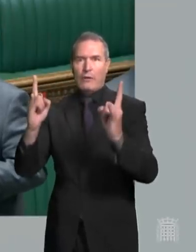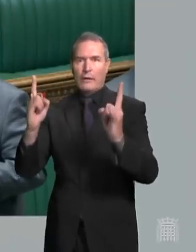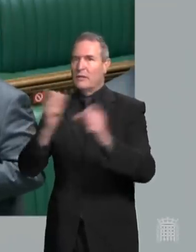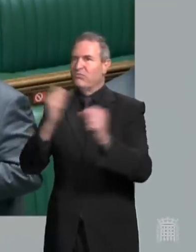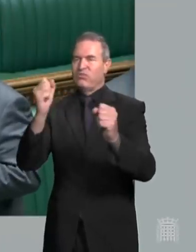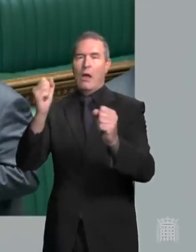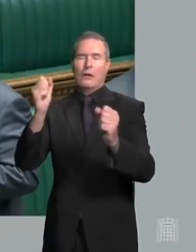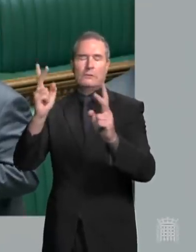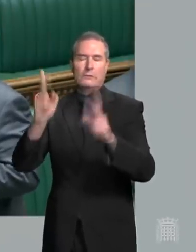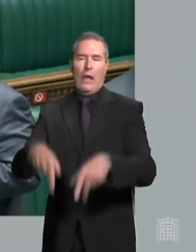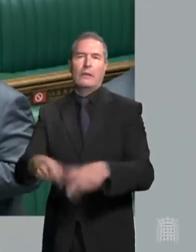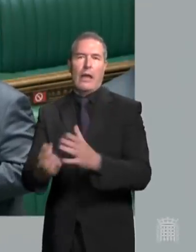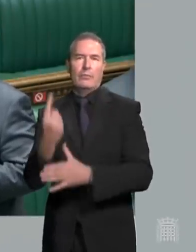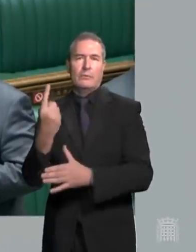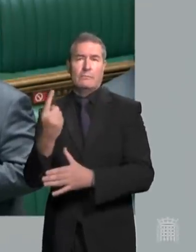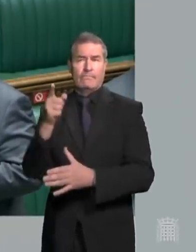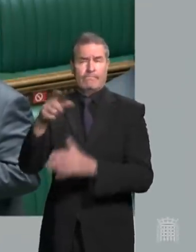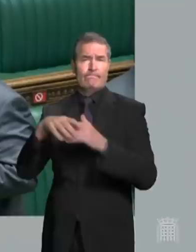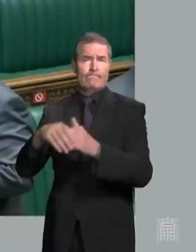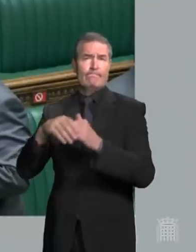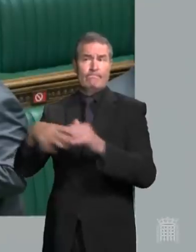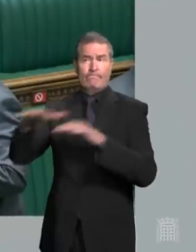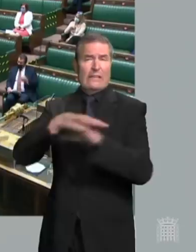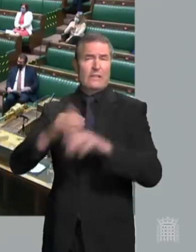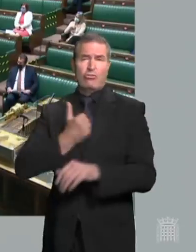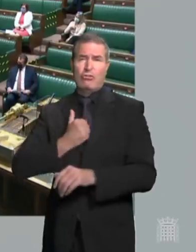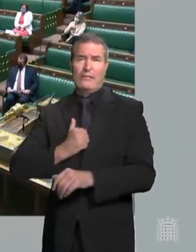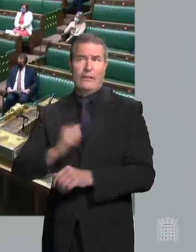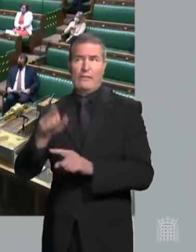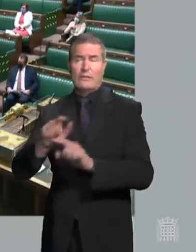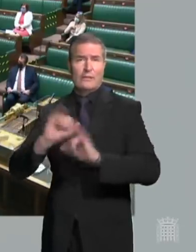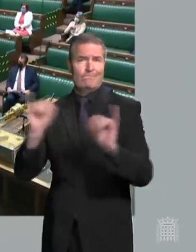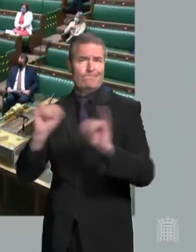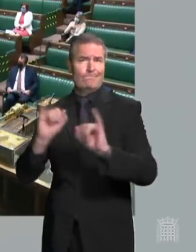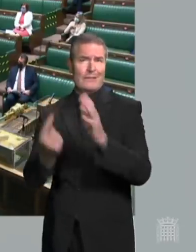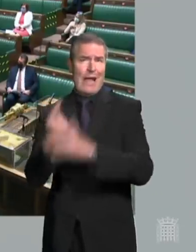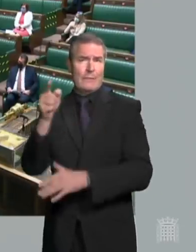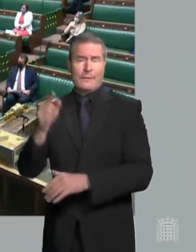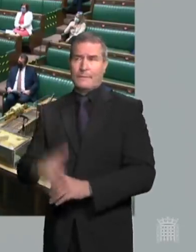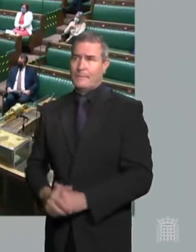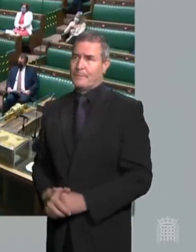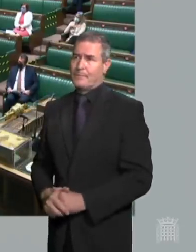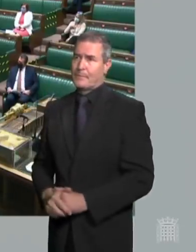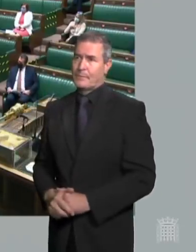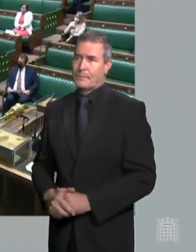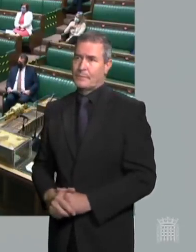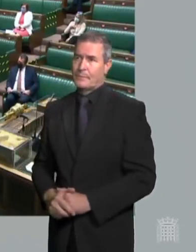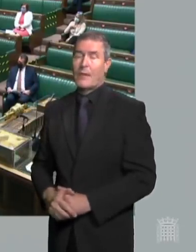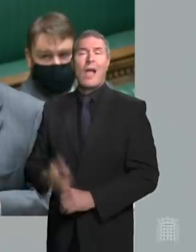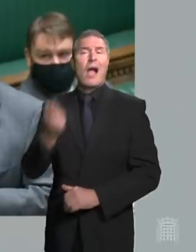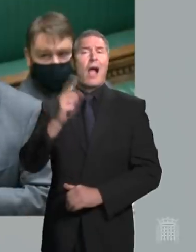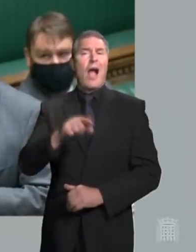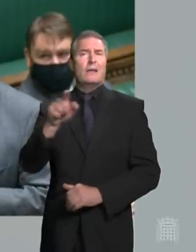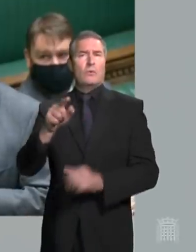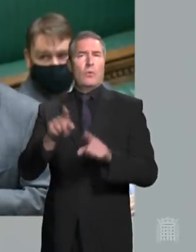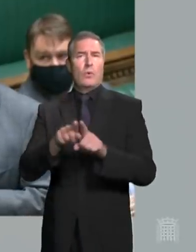thoughts are very much with the friends and family that are still grieving over the terrors of that event. And finally, before I move on,